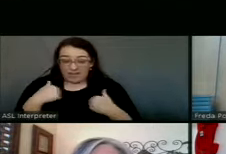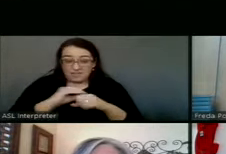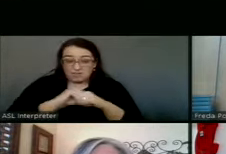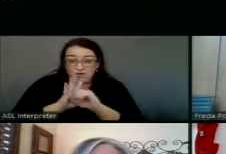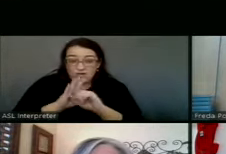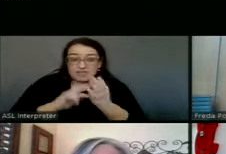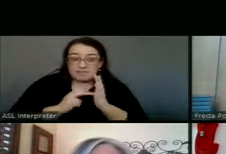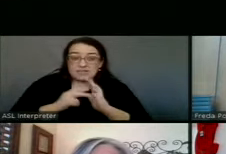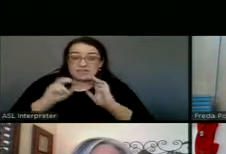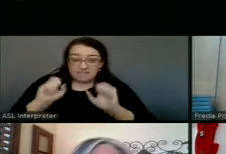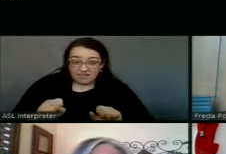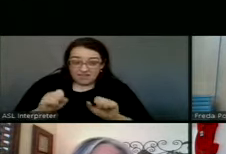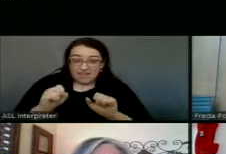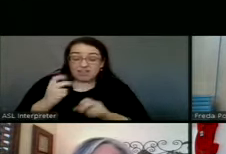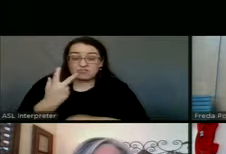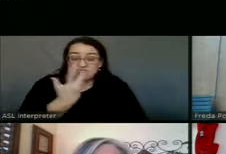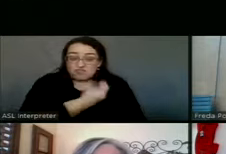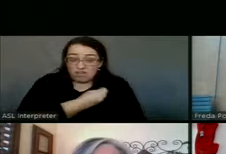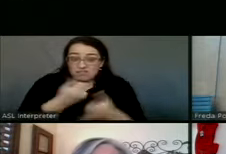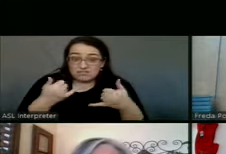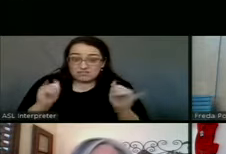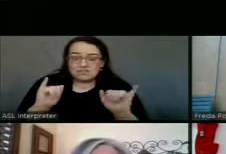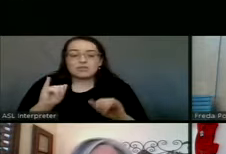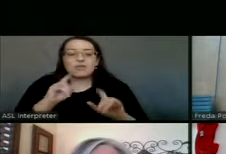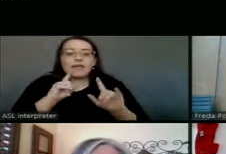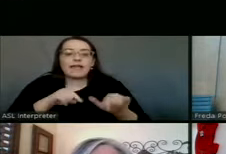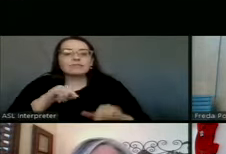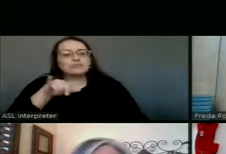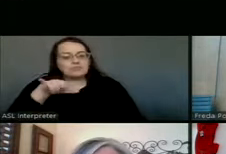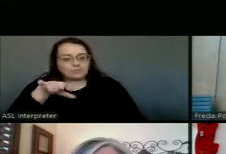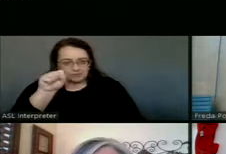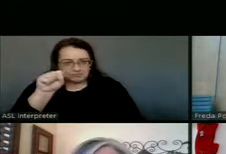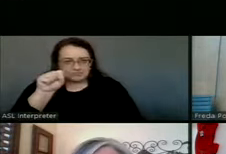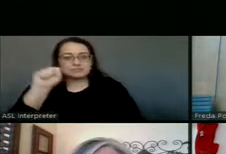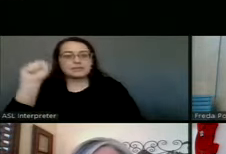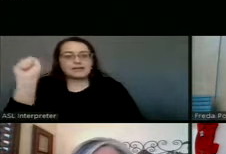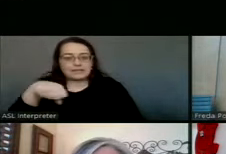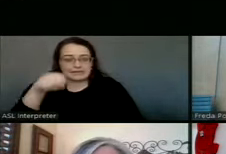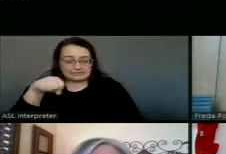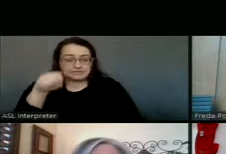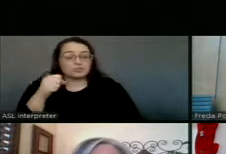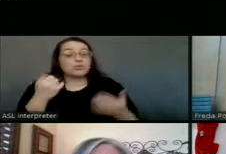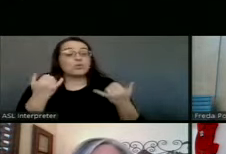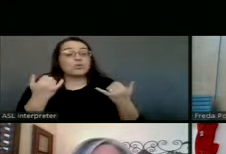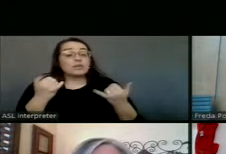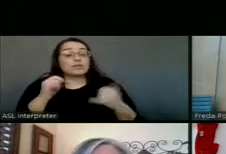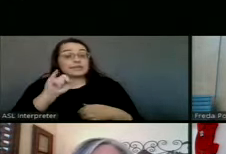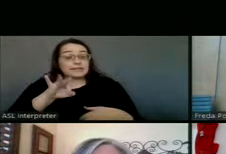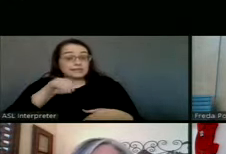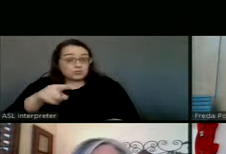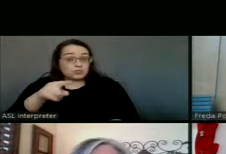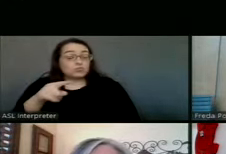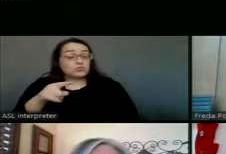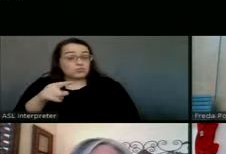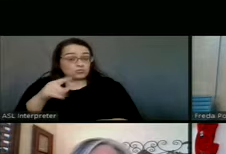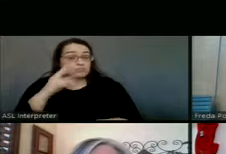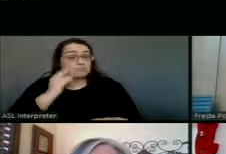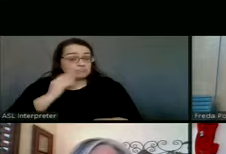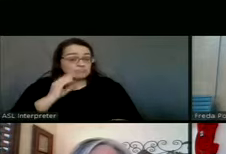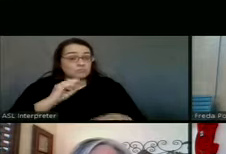vaccine? And the answer is yes. Yes, so the current guidance says that if you have had COVID, you